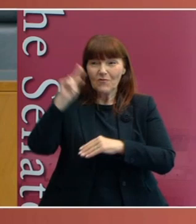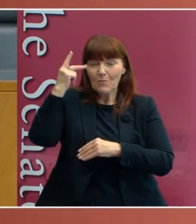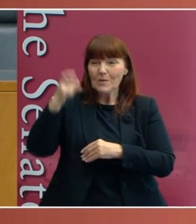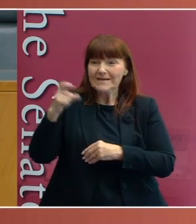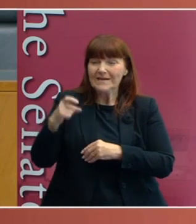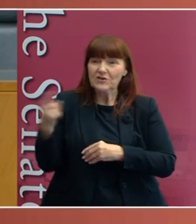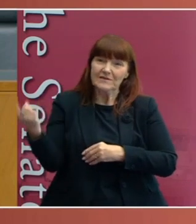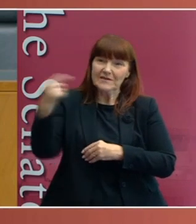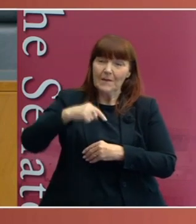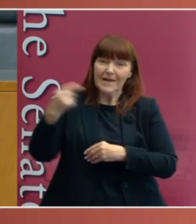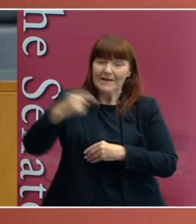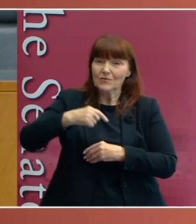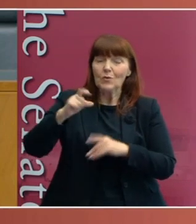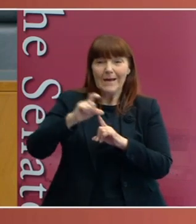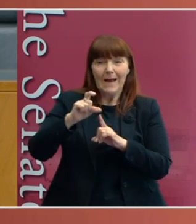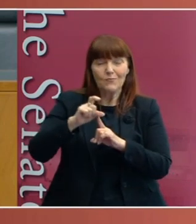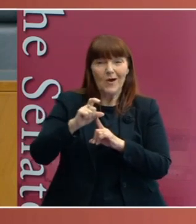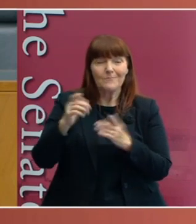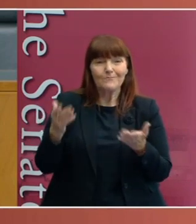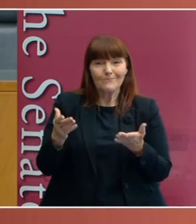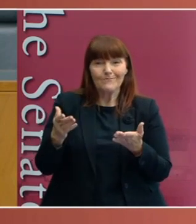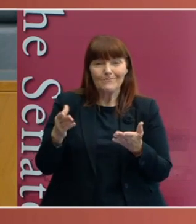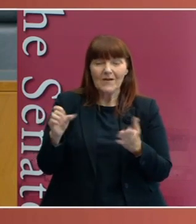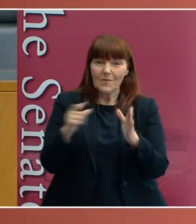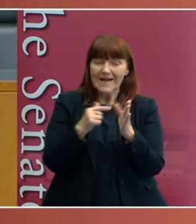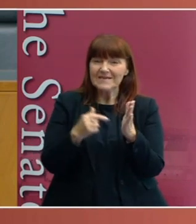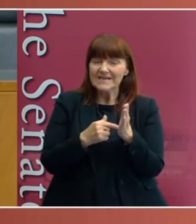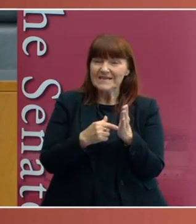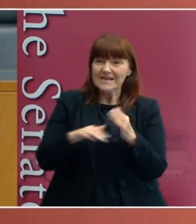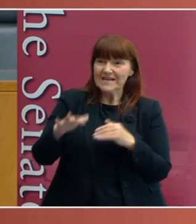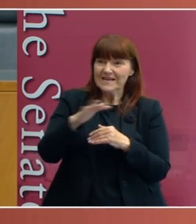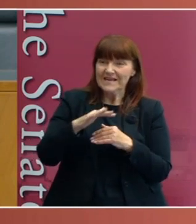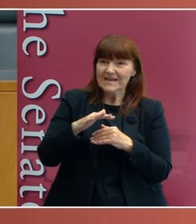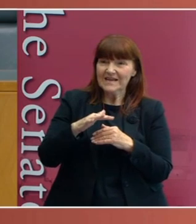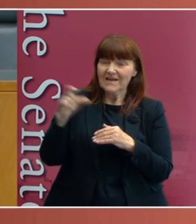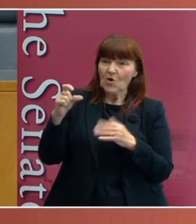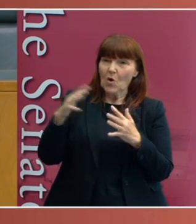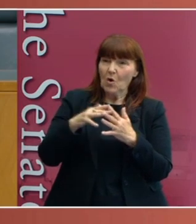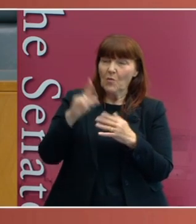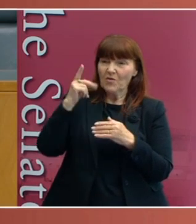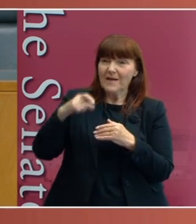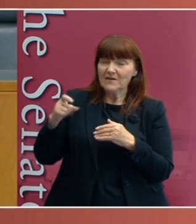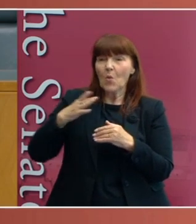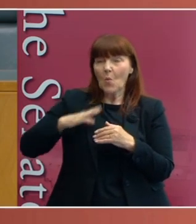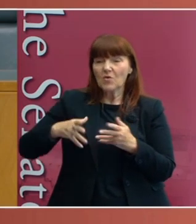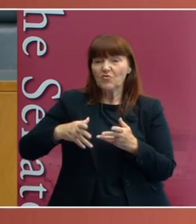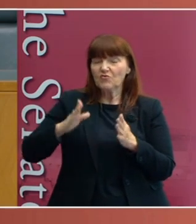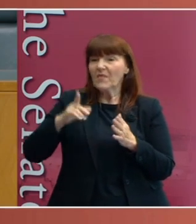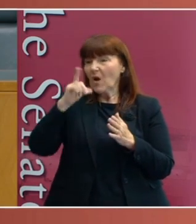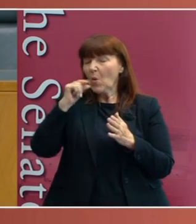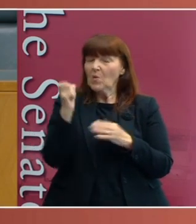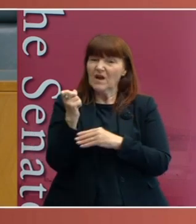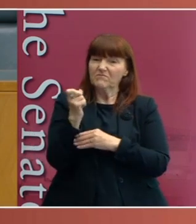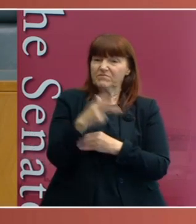to Canberra, et cetera, from the ACT side, if the Commonwealth Parliament had wanted to do so, it certainly could have